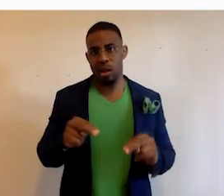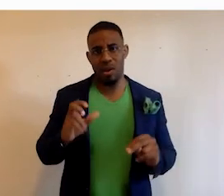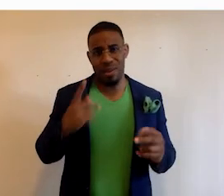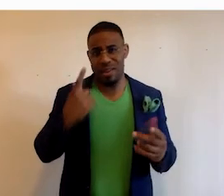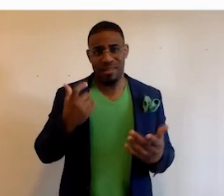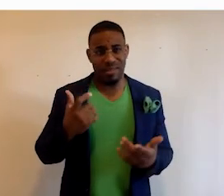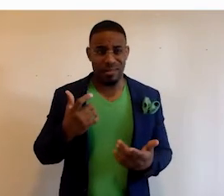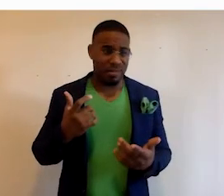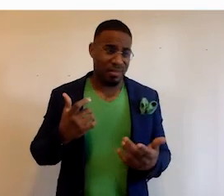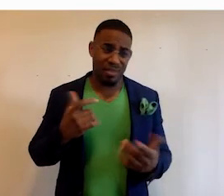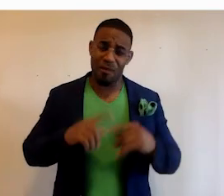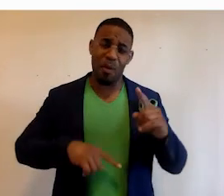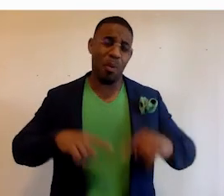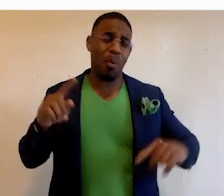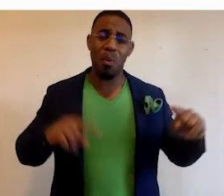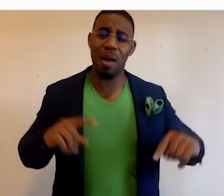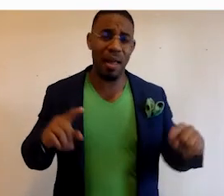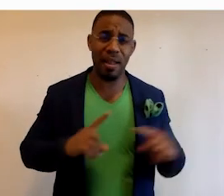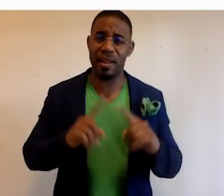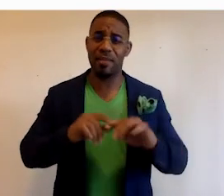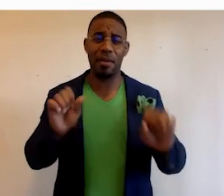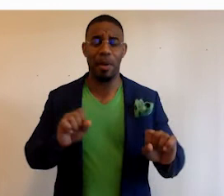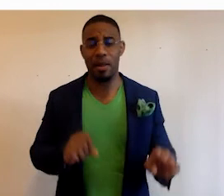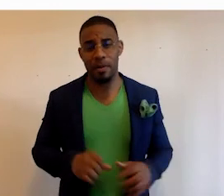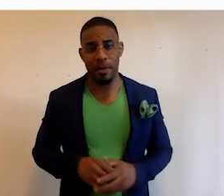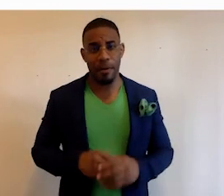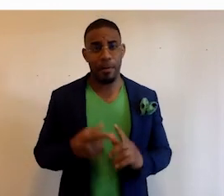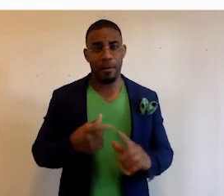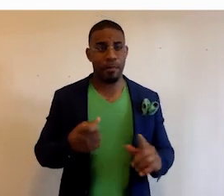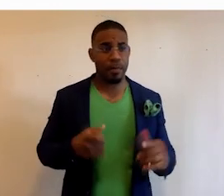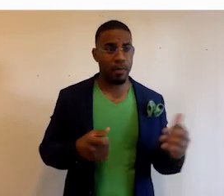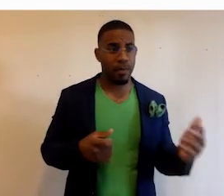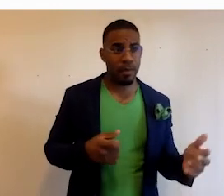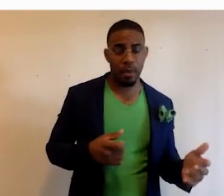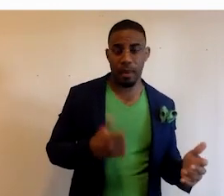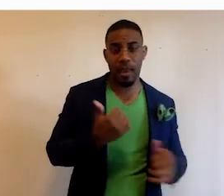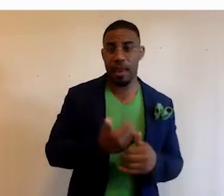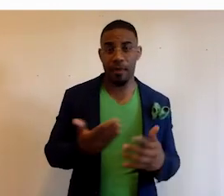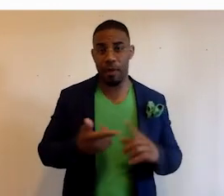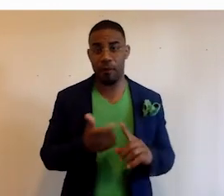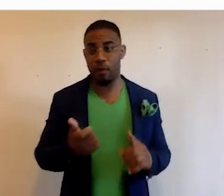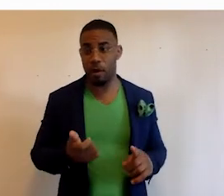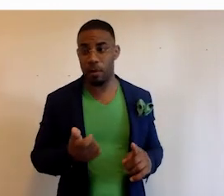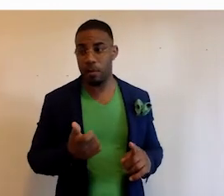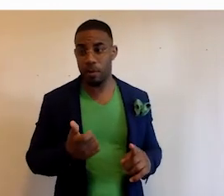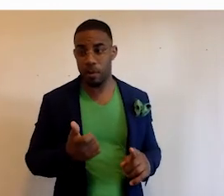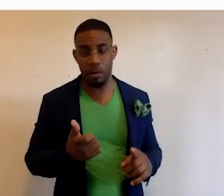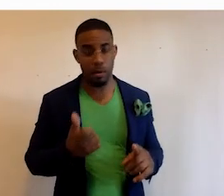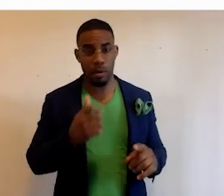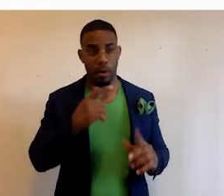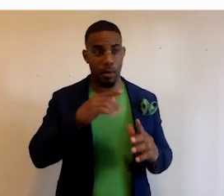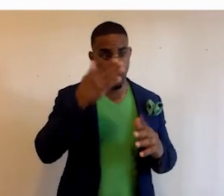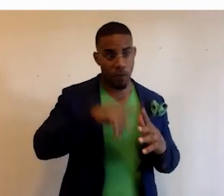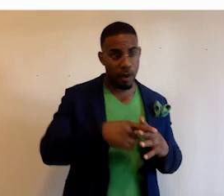we've listed is a variety of different possibilities from, you know, everything from, you know, front end API